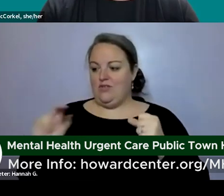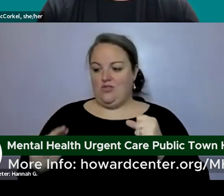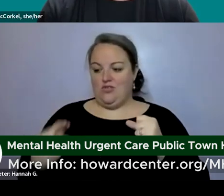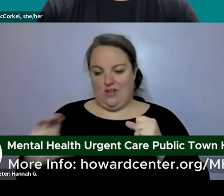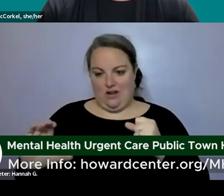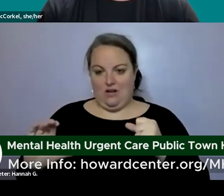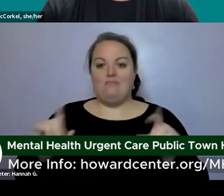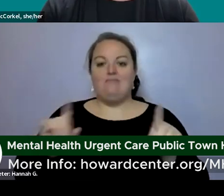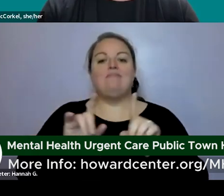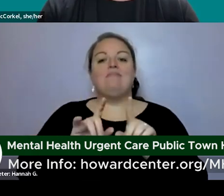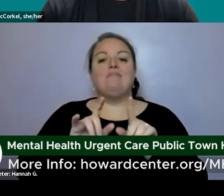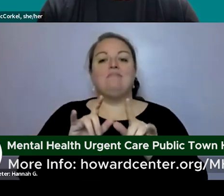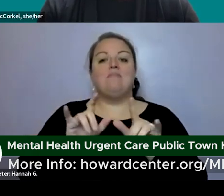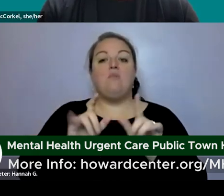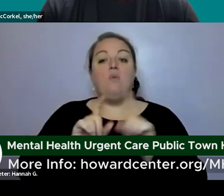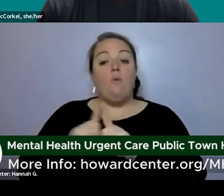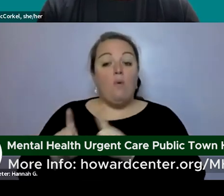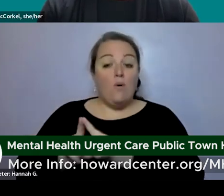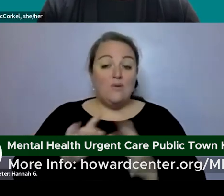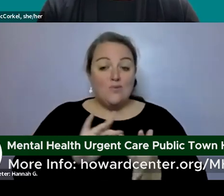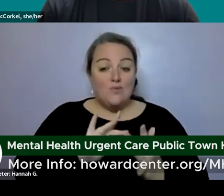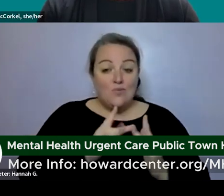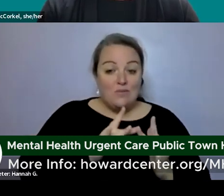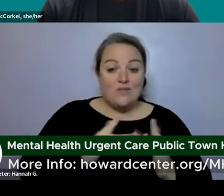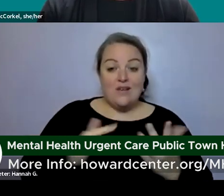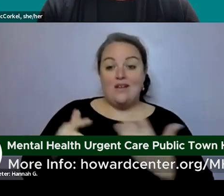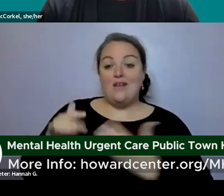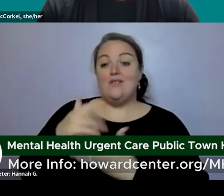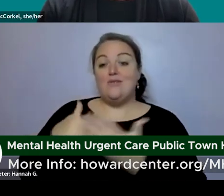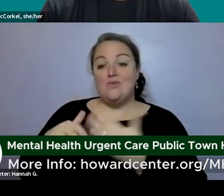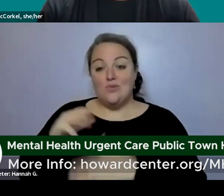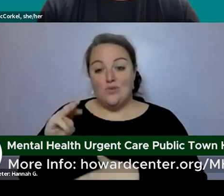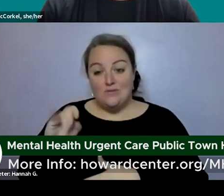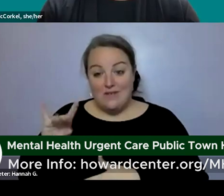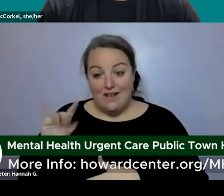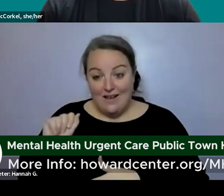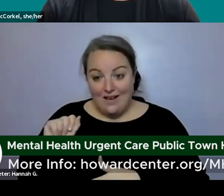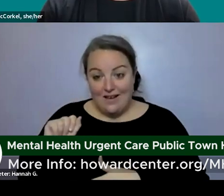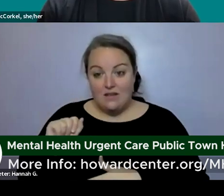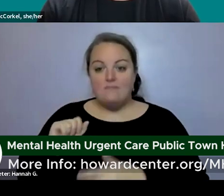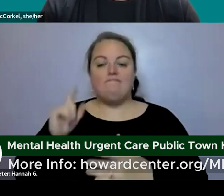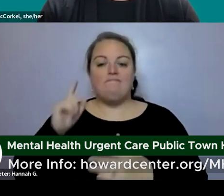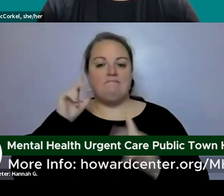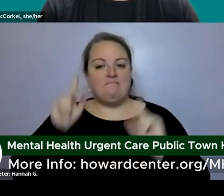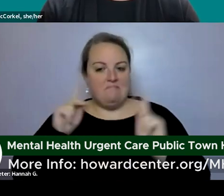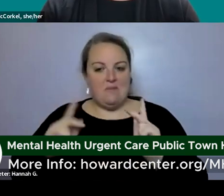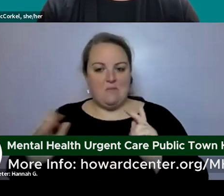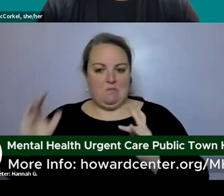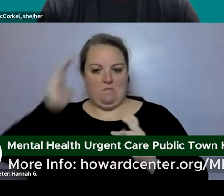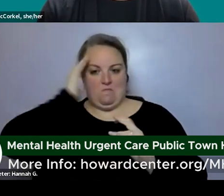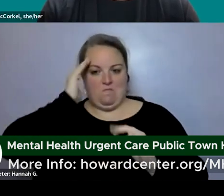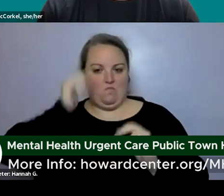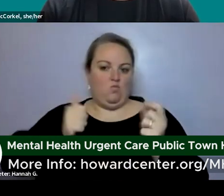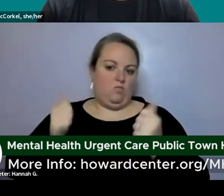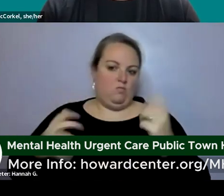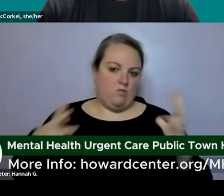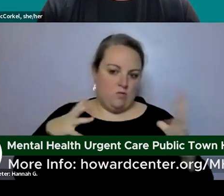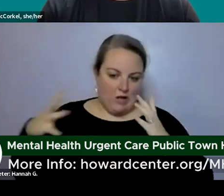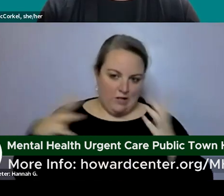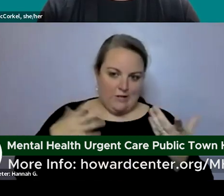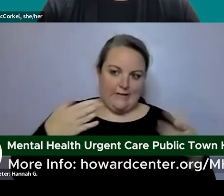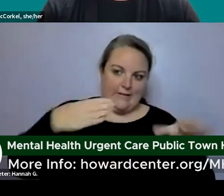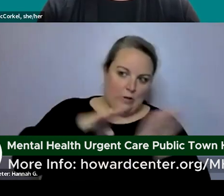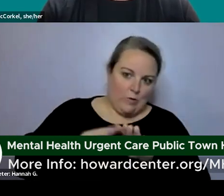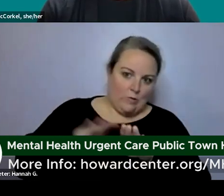and in social media um so that people are aware in advance of the holiday about the